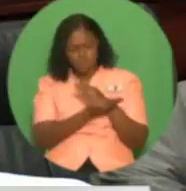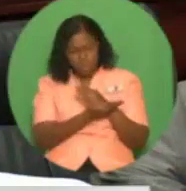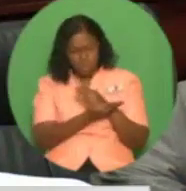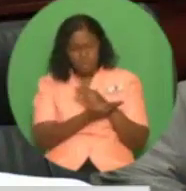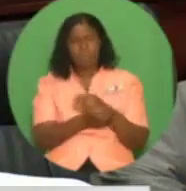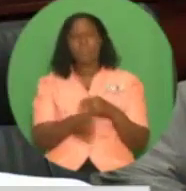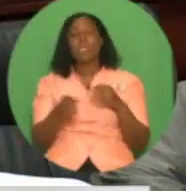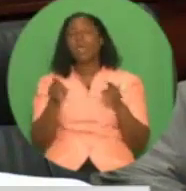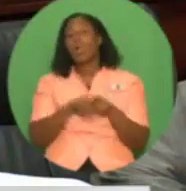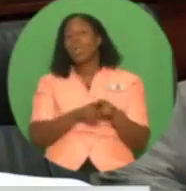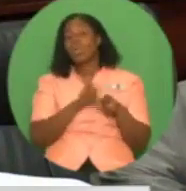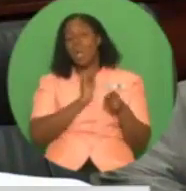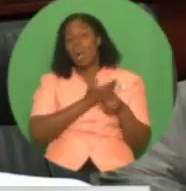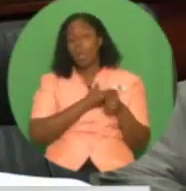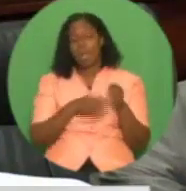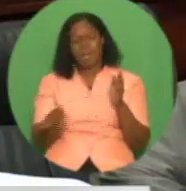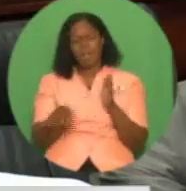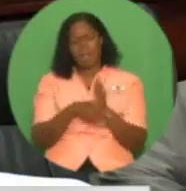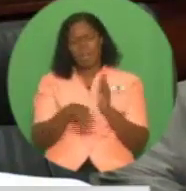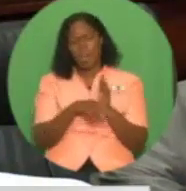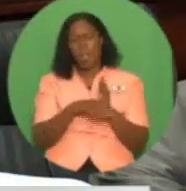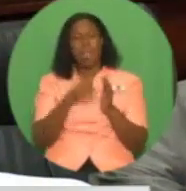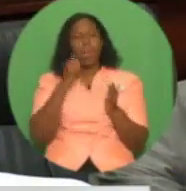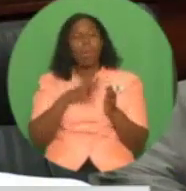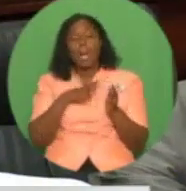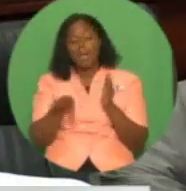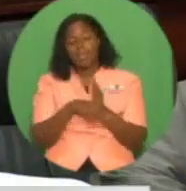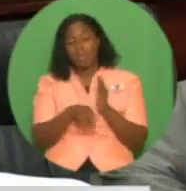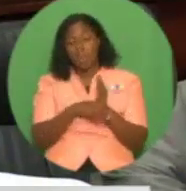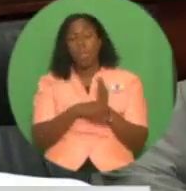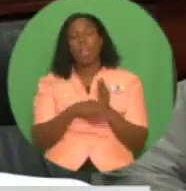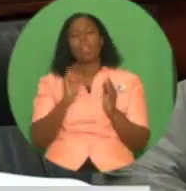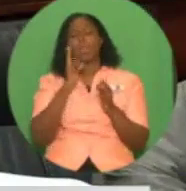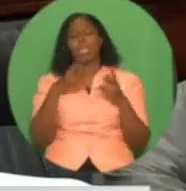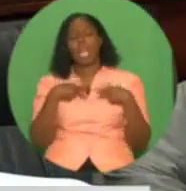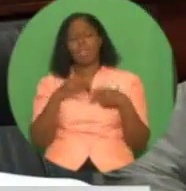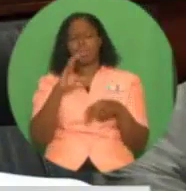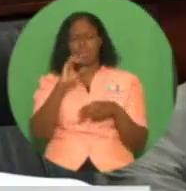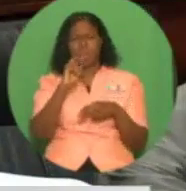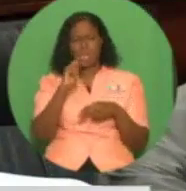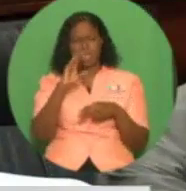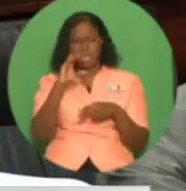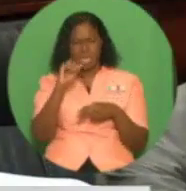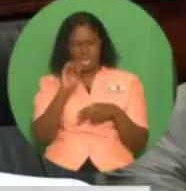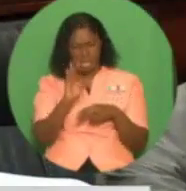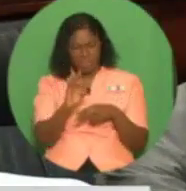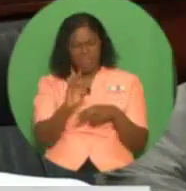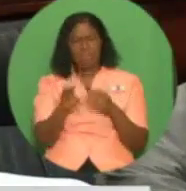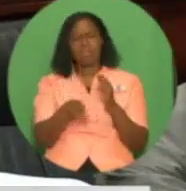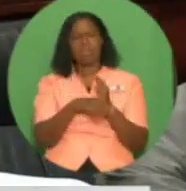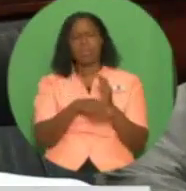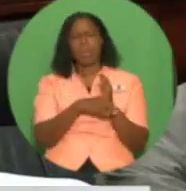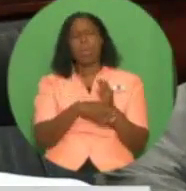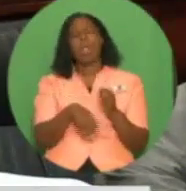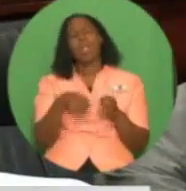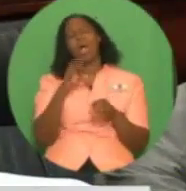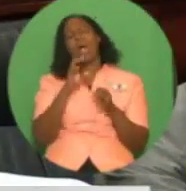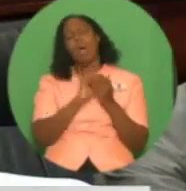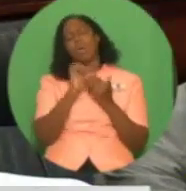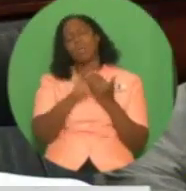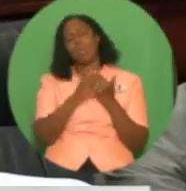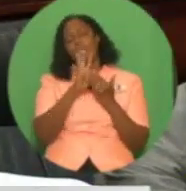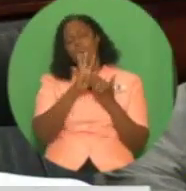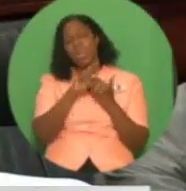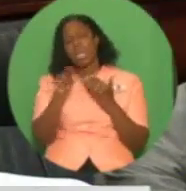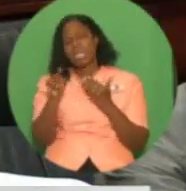in the 2018 CONCACAF World Cup qualifying tournament during the period October 4th to